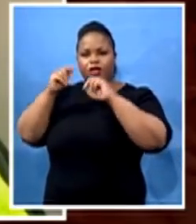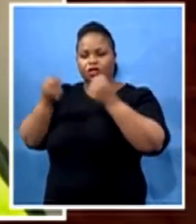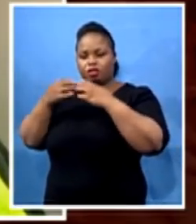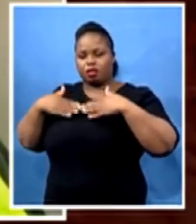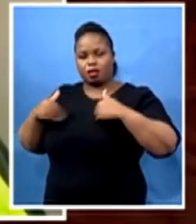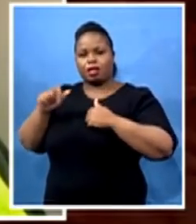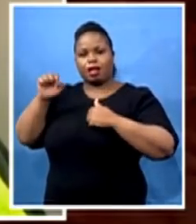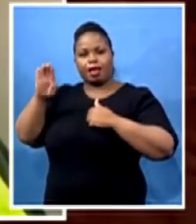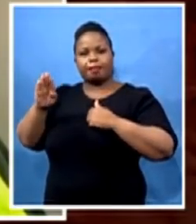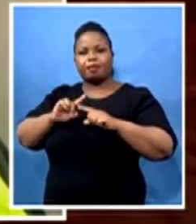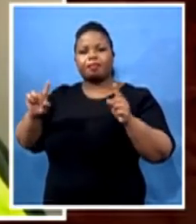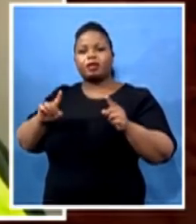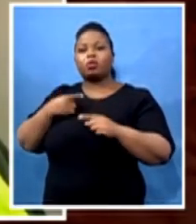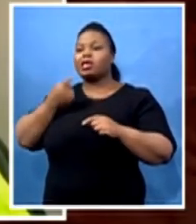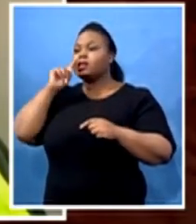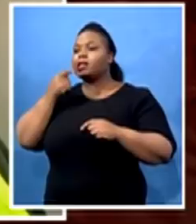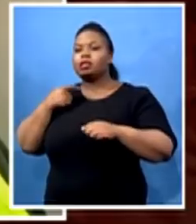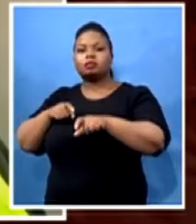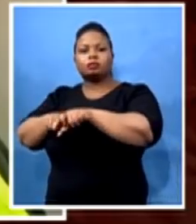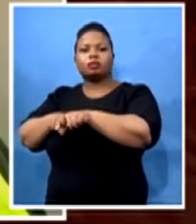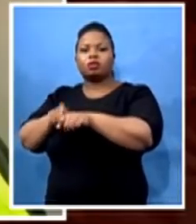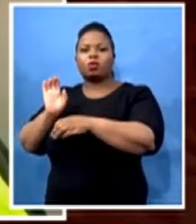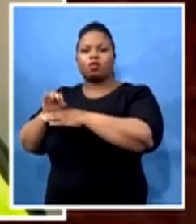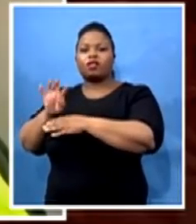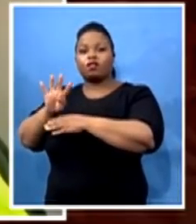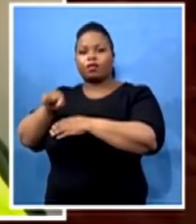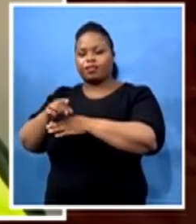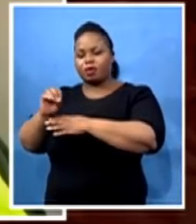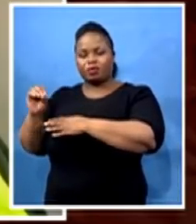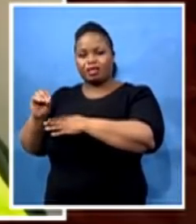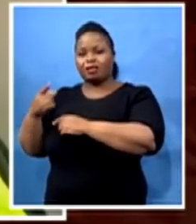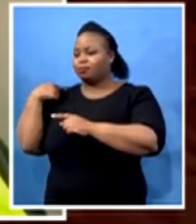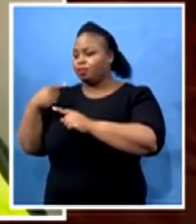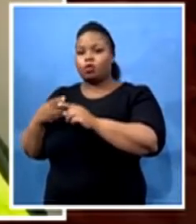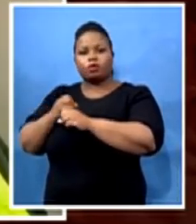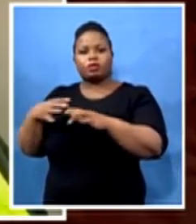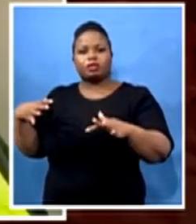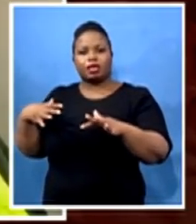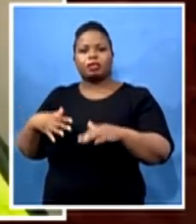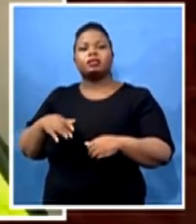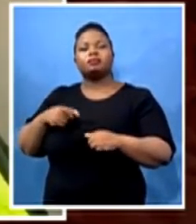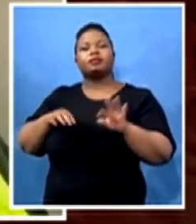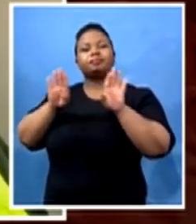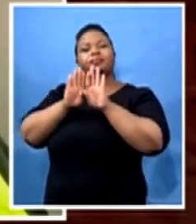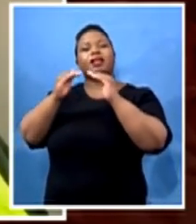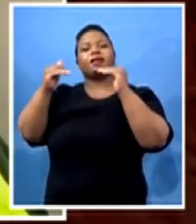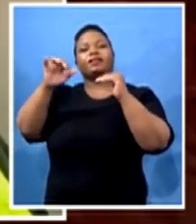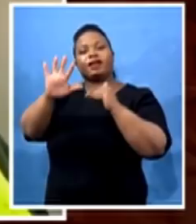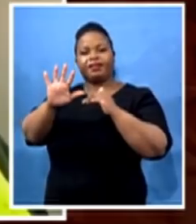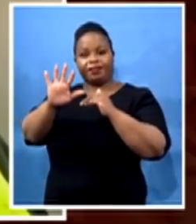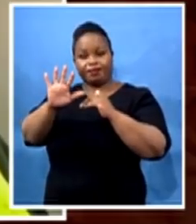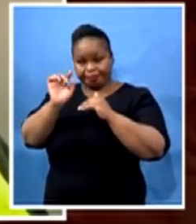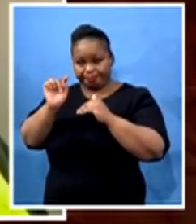,000. I mean, during that first phase of screening, and that was during the level five lockdown. It has indeed assisted.